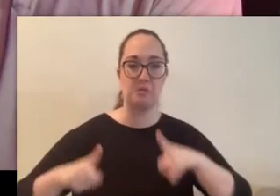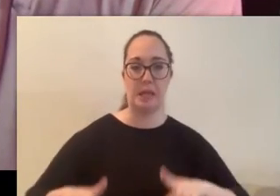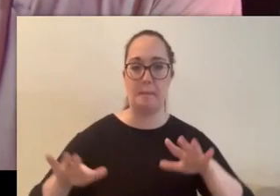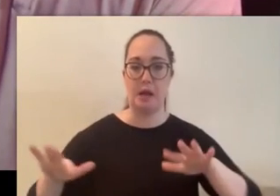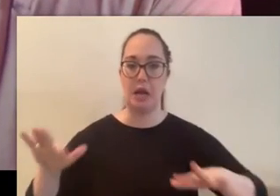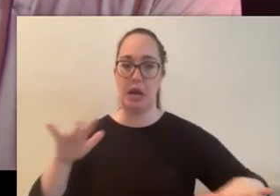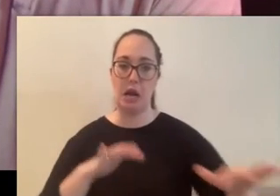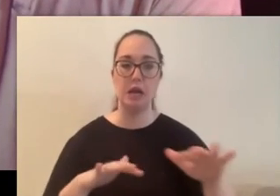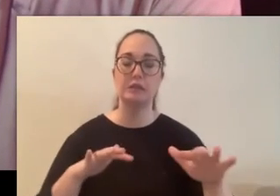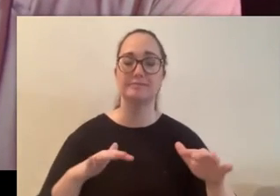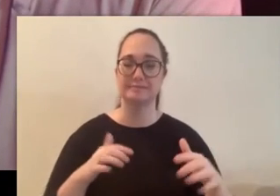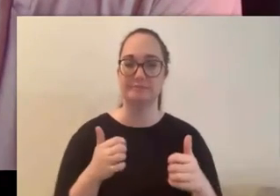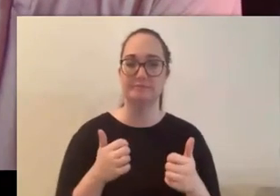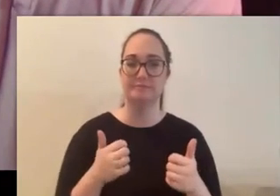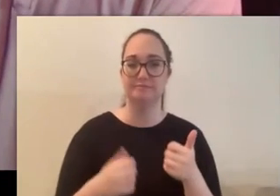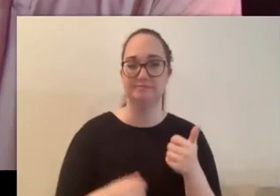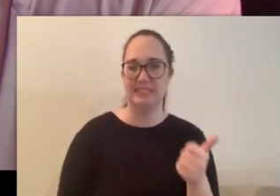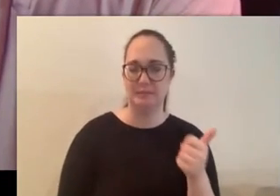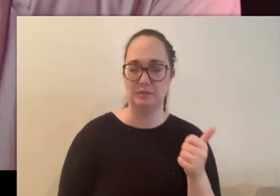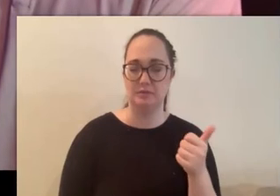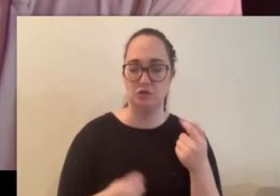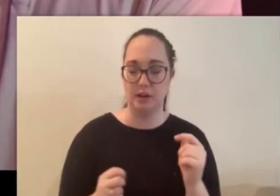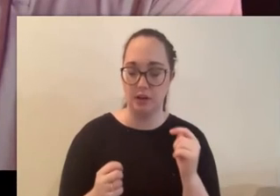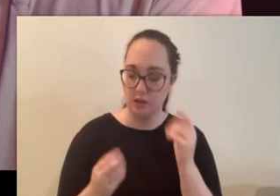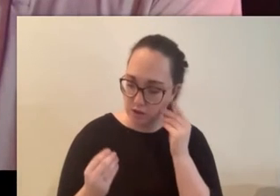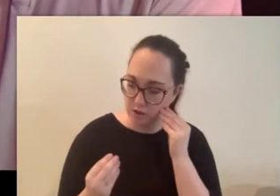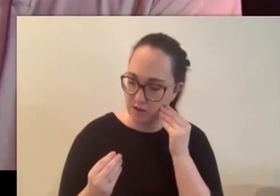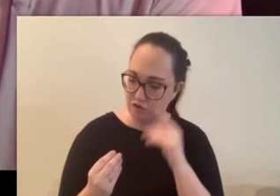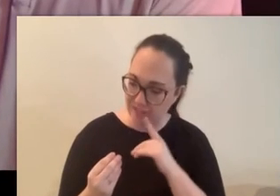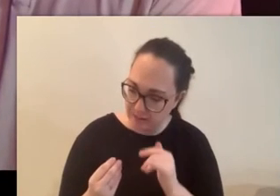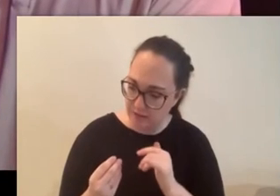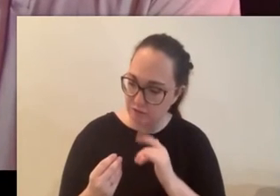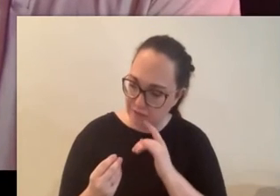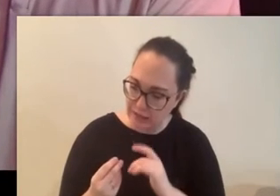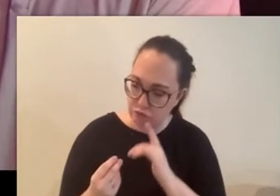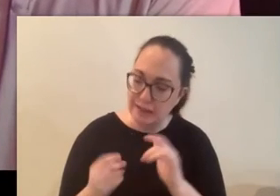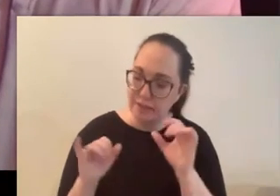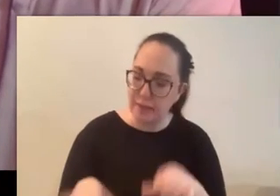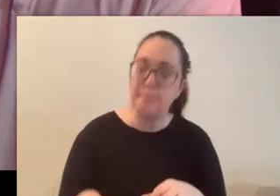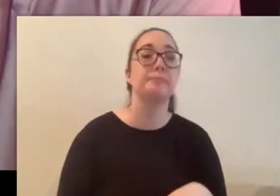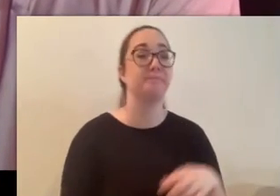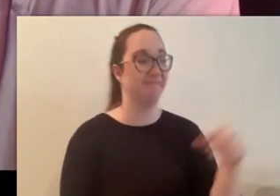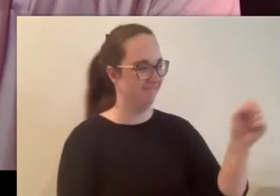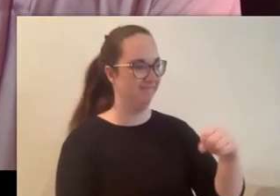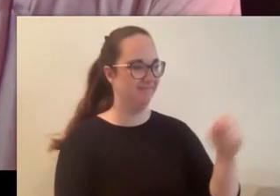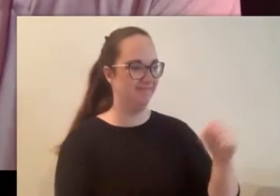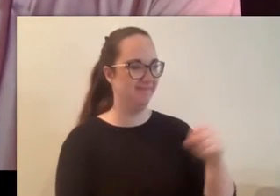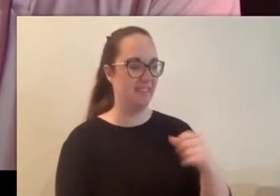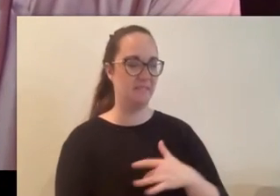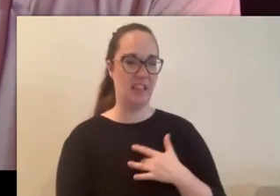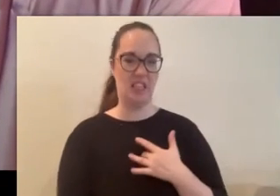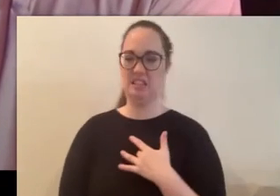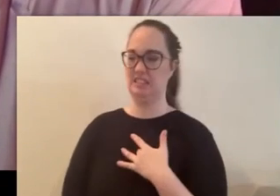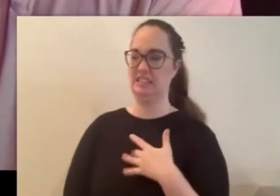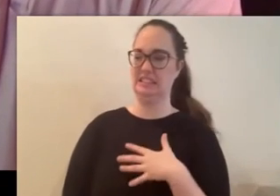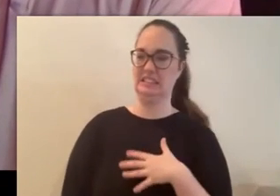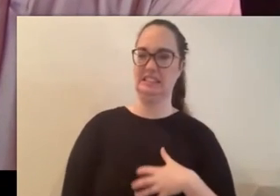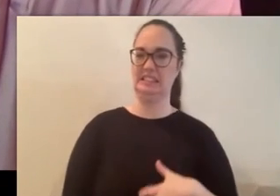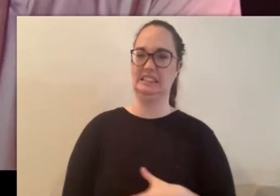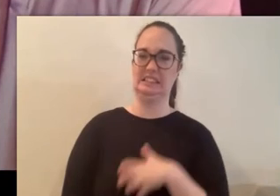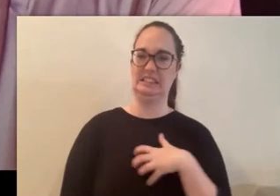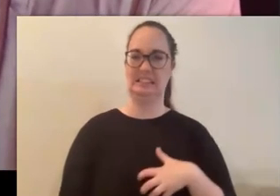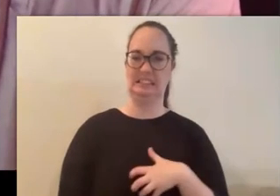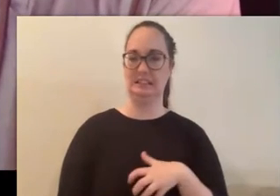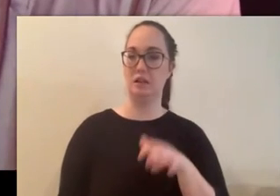second guessing everything yeah he is and it's just that eeriness of like knowing people do stuff like this here in this area right